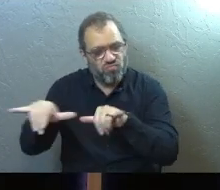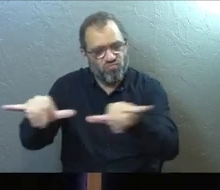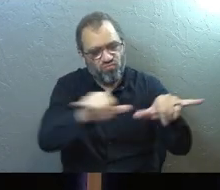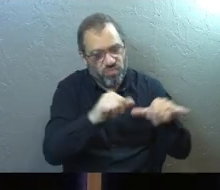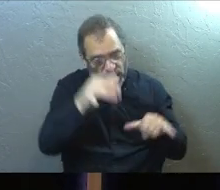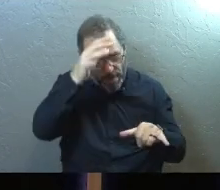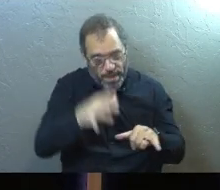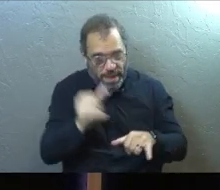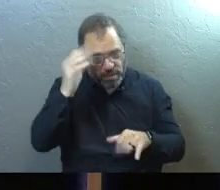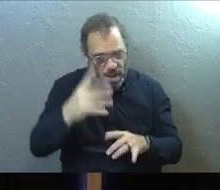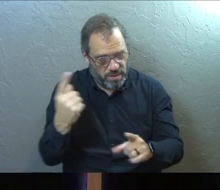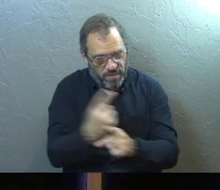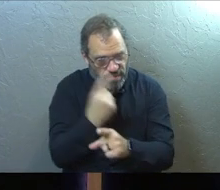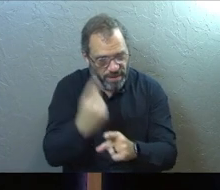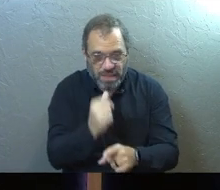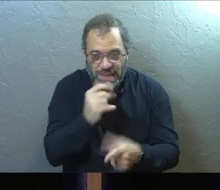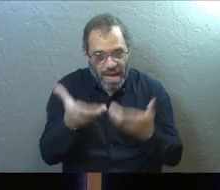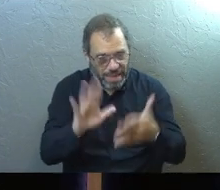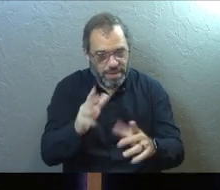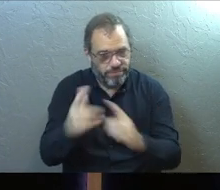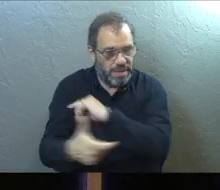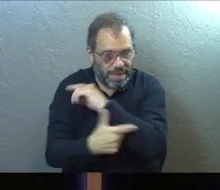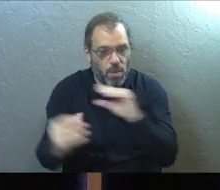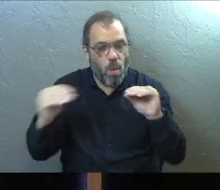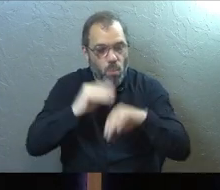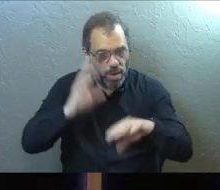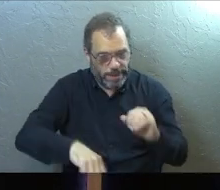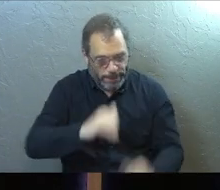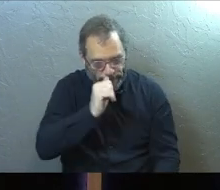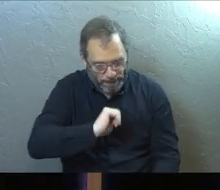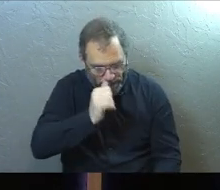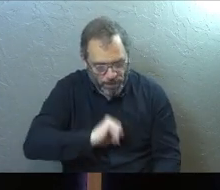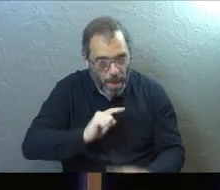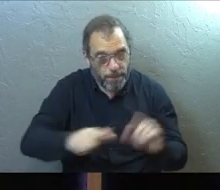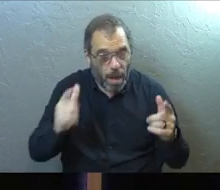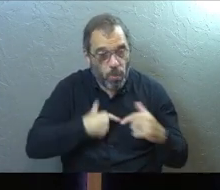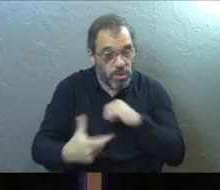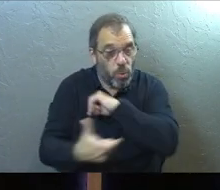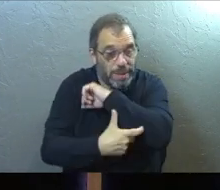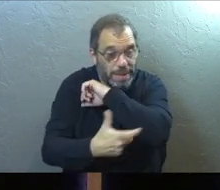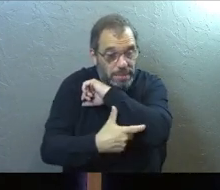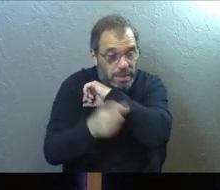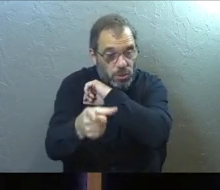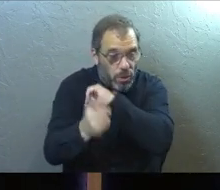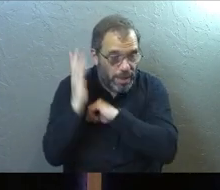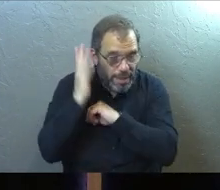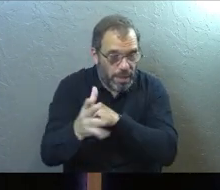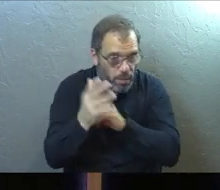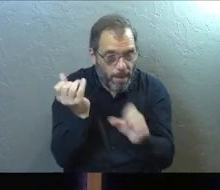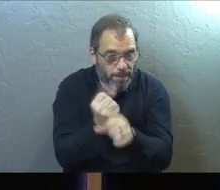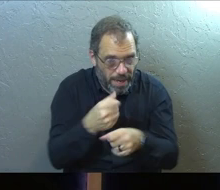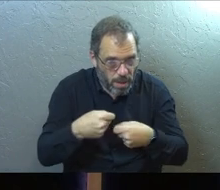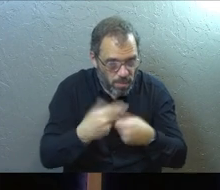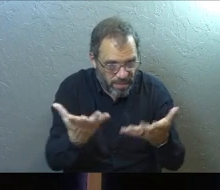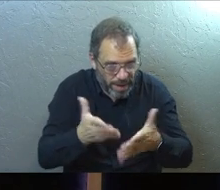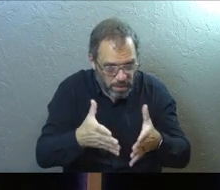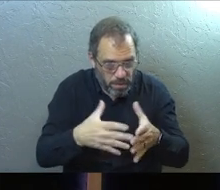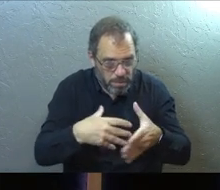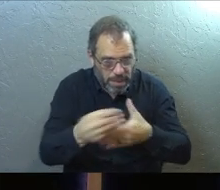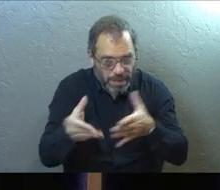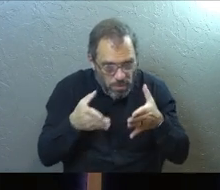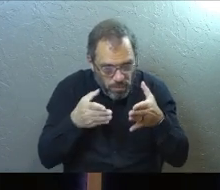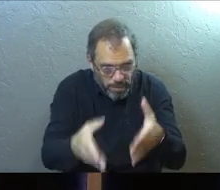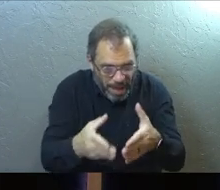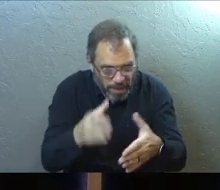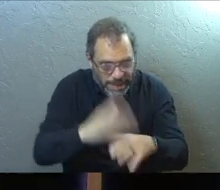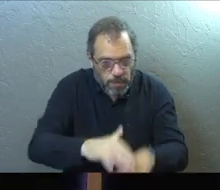mankind. And God is faithful. He will not let you be tempted beyond what you can bear. But when you are tempted, he will also provide a way out